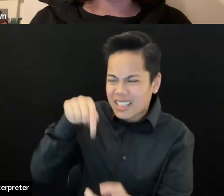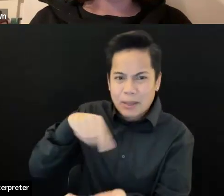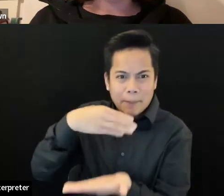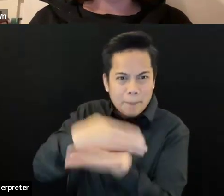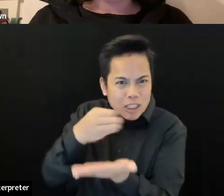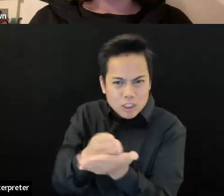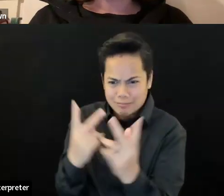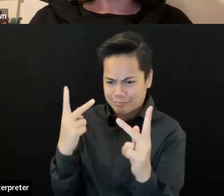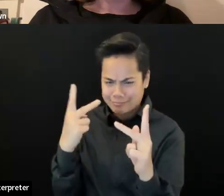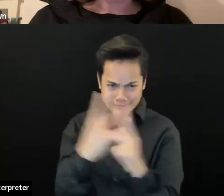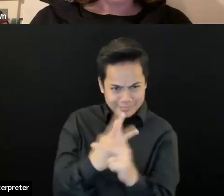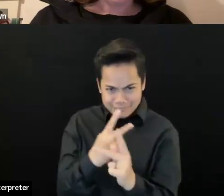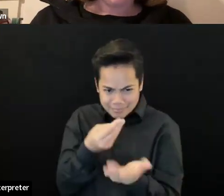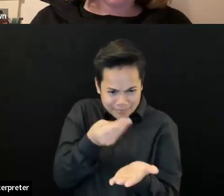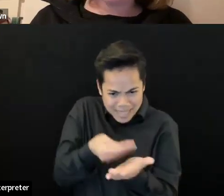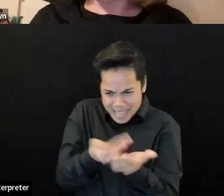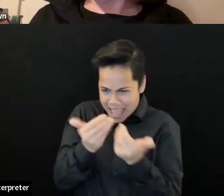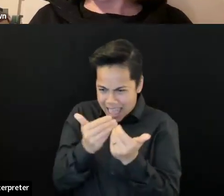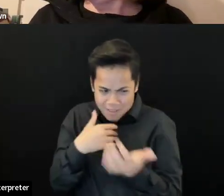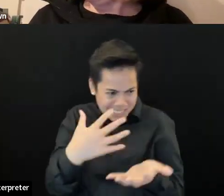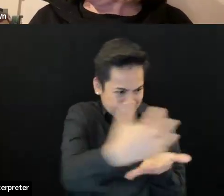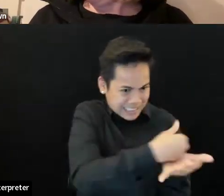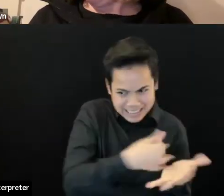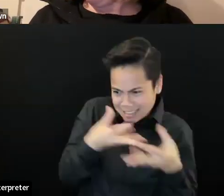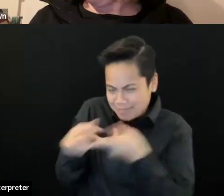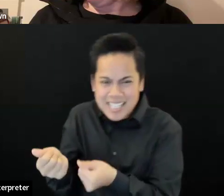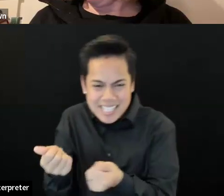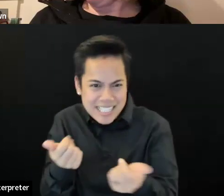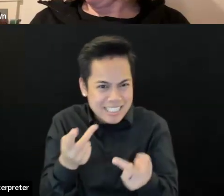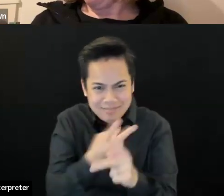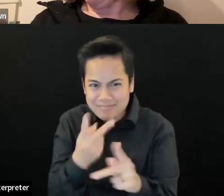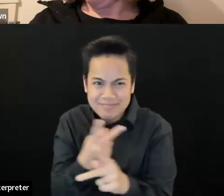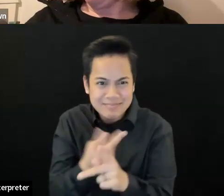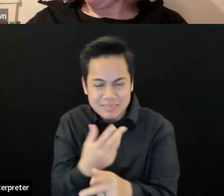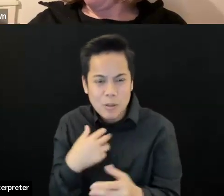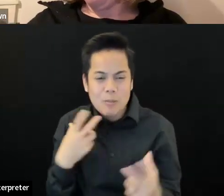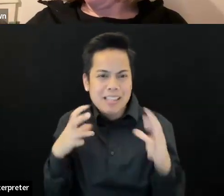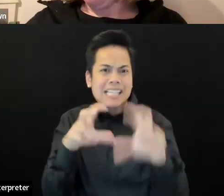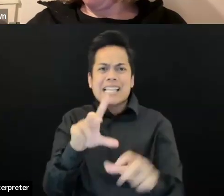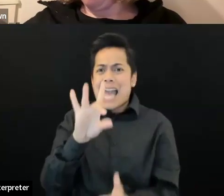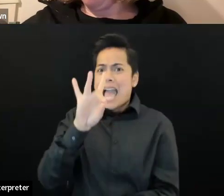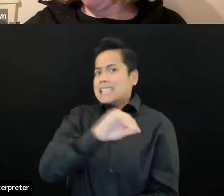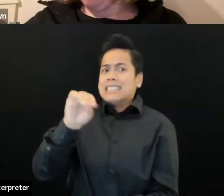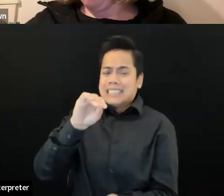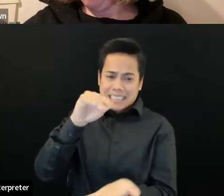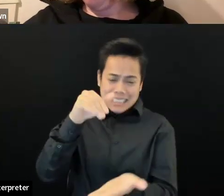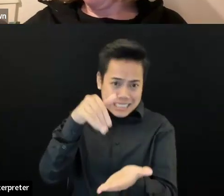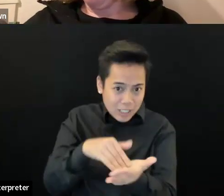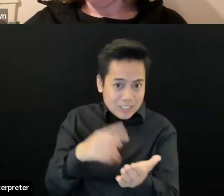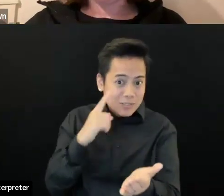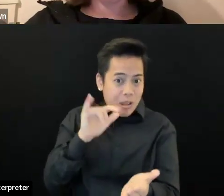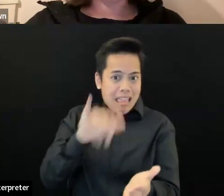you, you know how to reach us for that. Um, but yes, there will be a mixture, um, with, for the first few years,